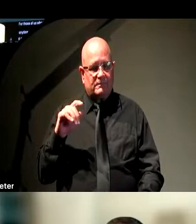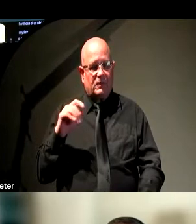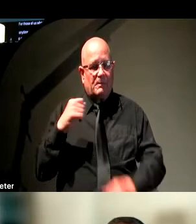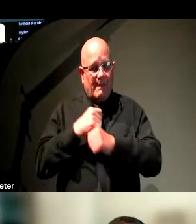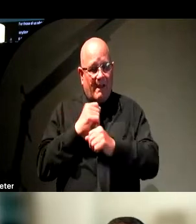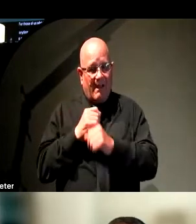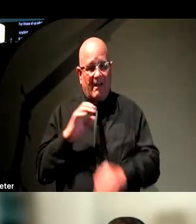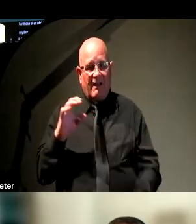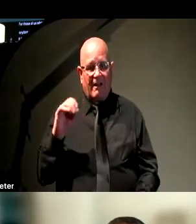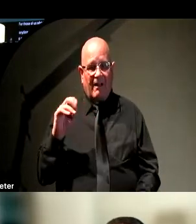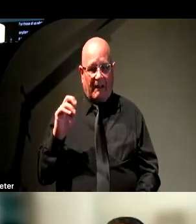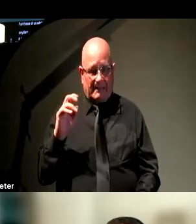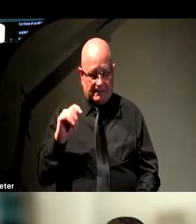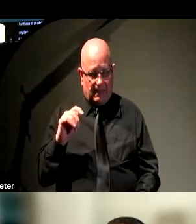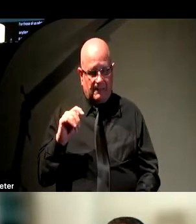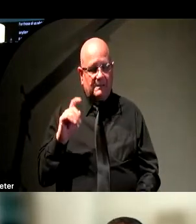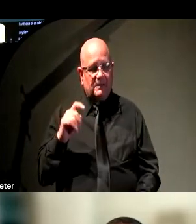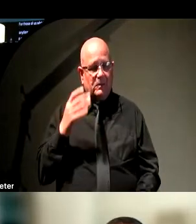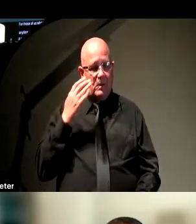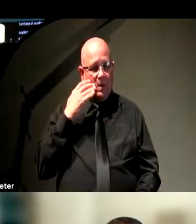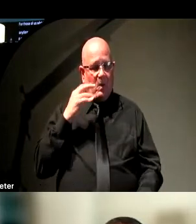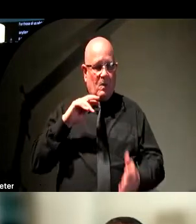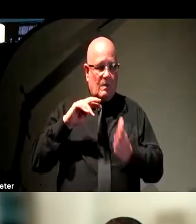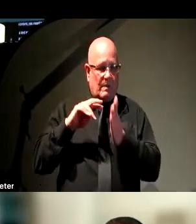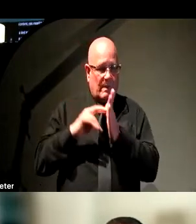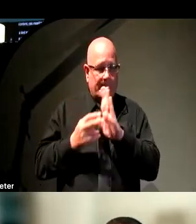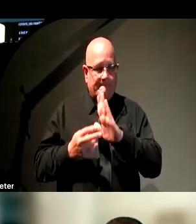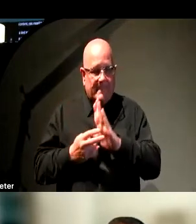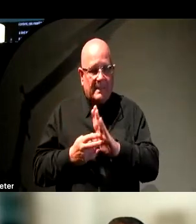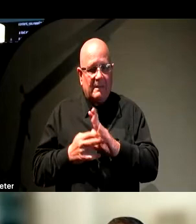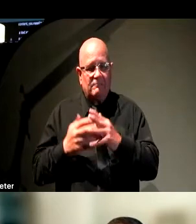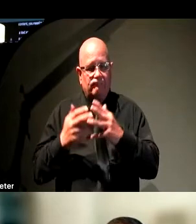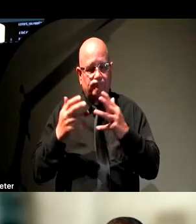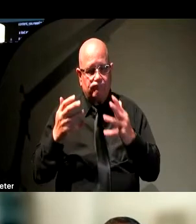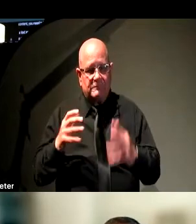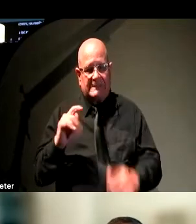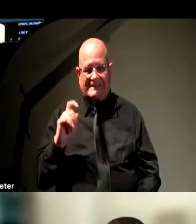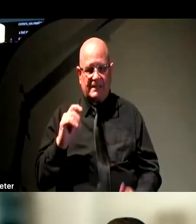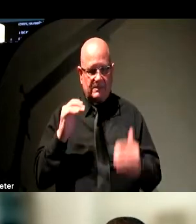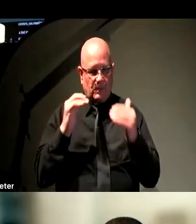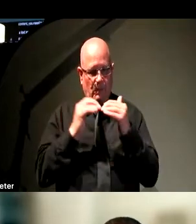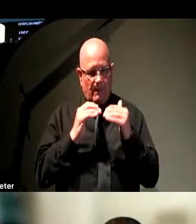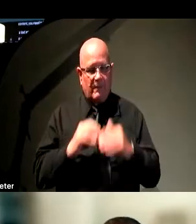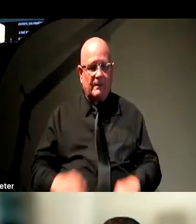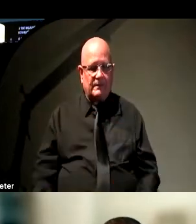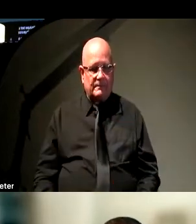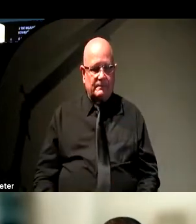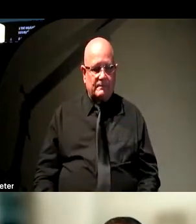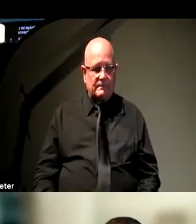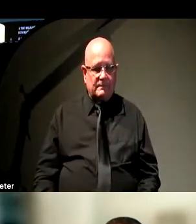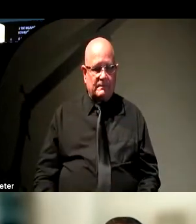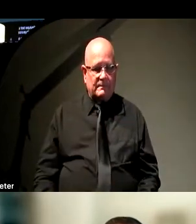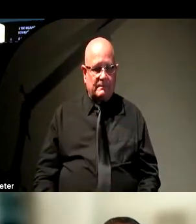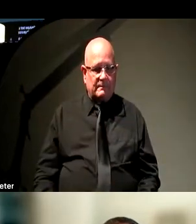it. You need to convey the intended meaning of the image. And your offering tool should let you do that. I say offering tool that makes it sound maybe